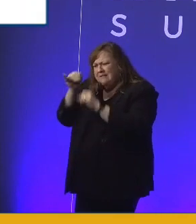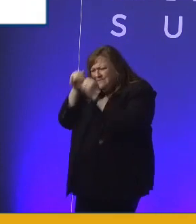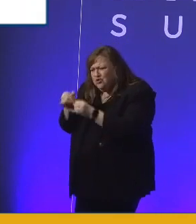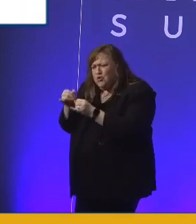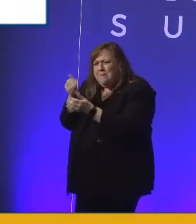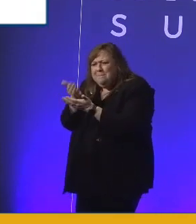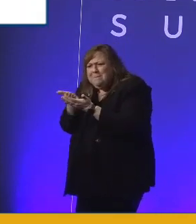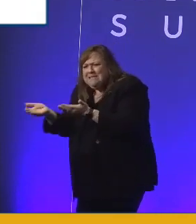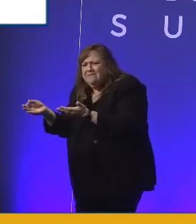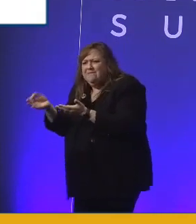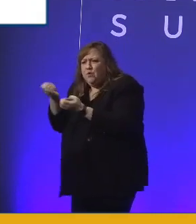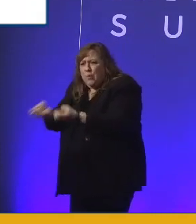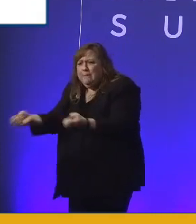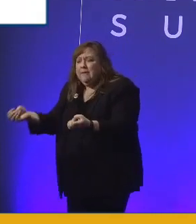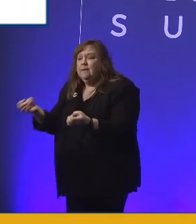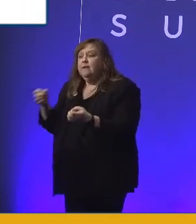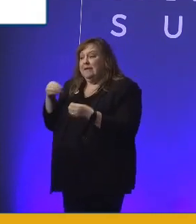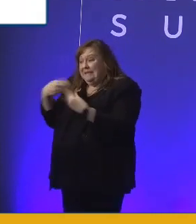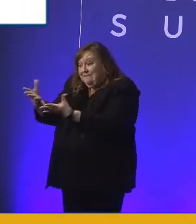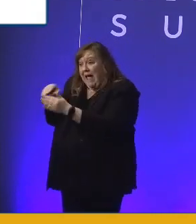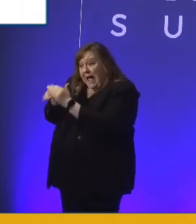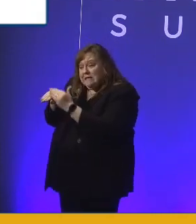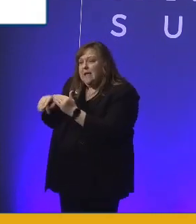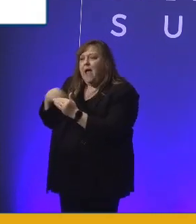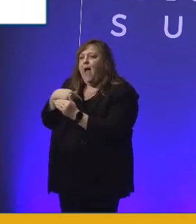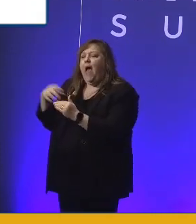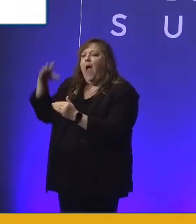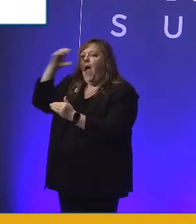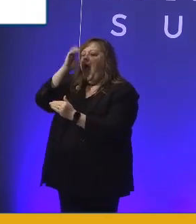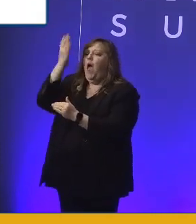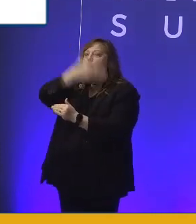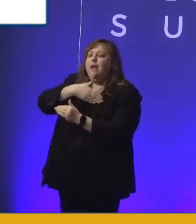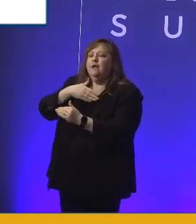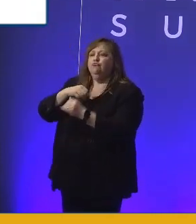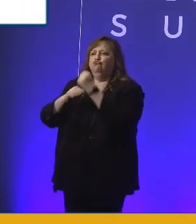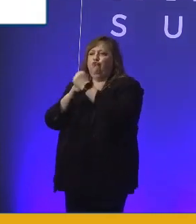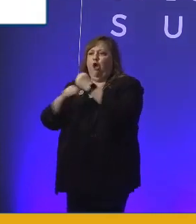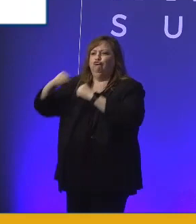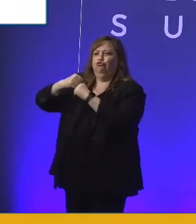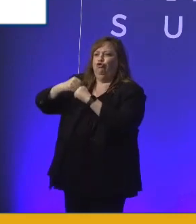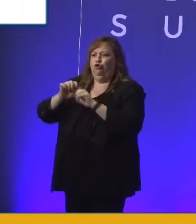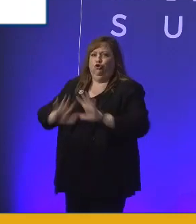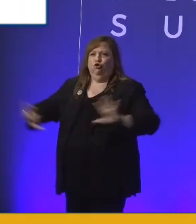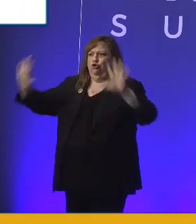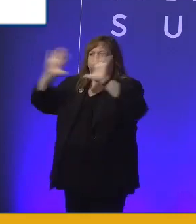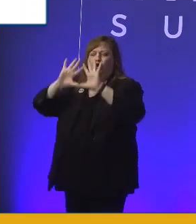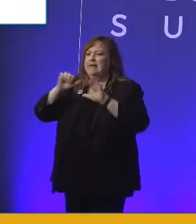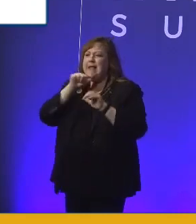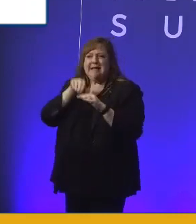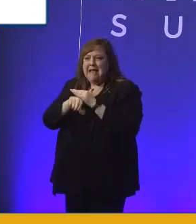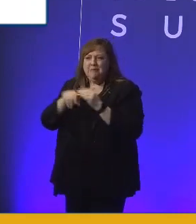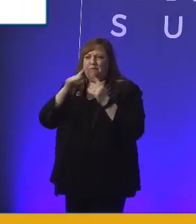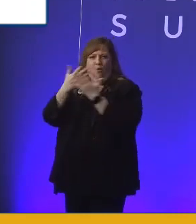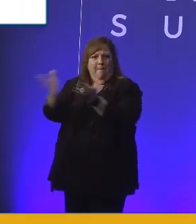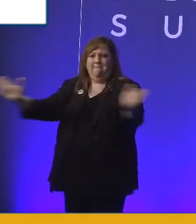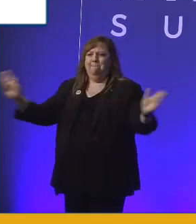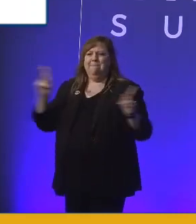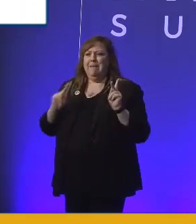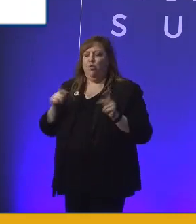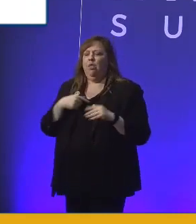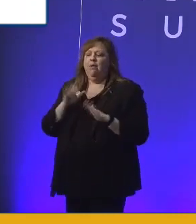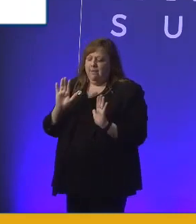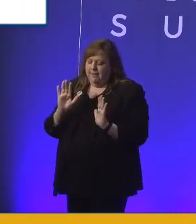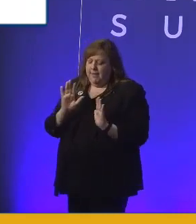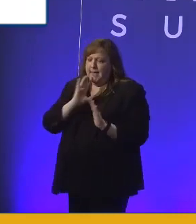access that I was missing the structural inaccessibility that's there for people. And I just humbly say to you, the assistive